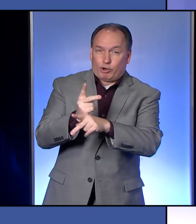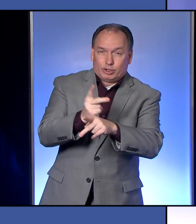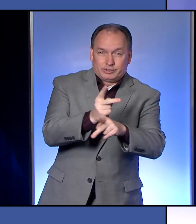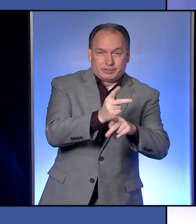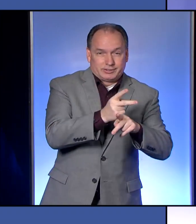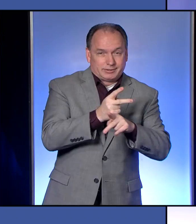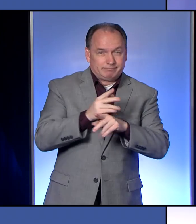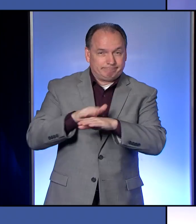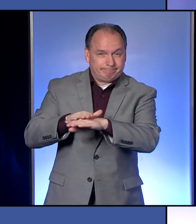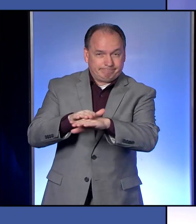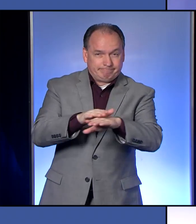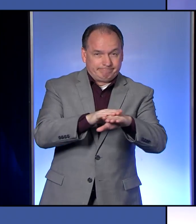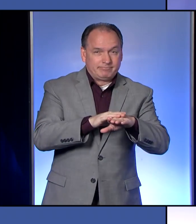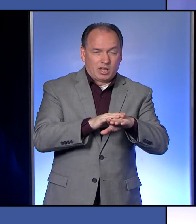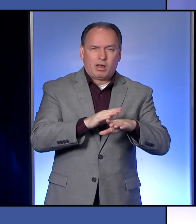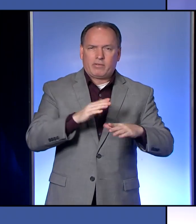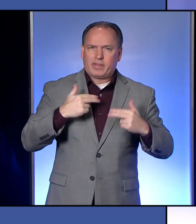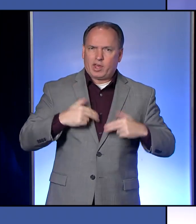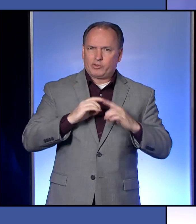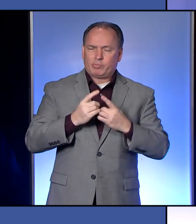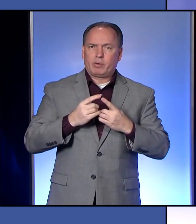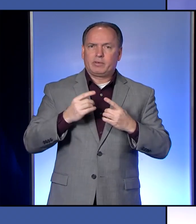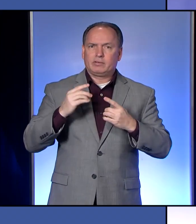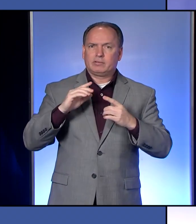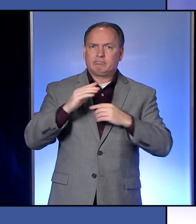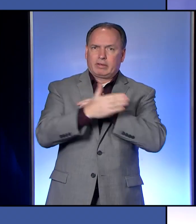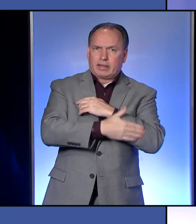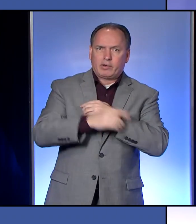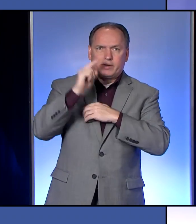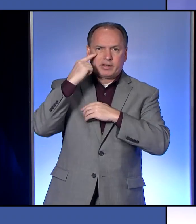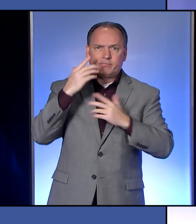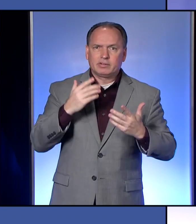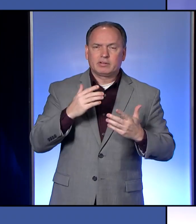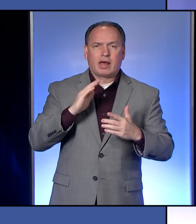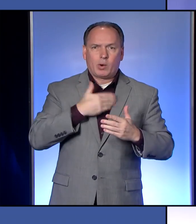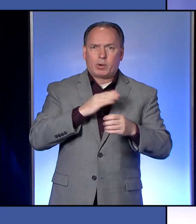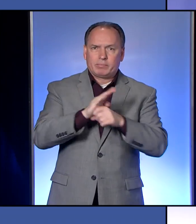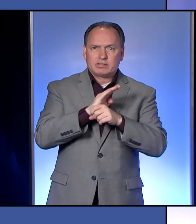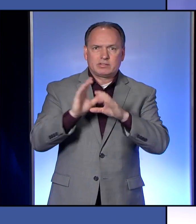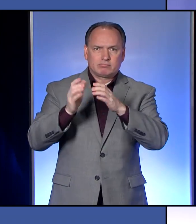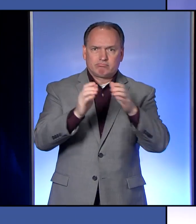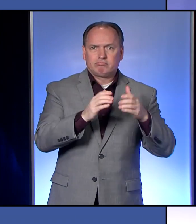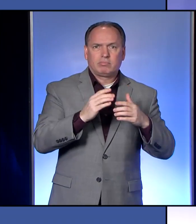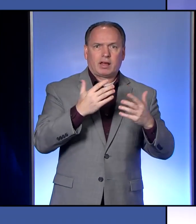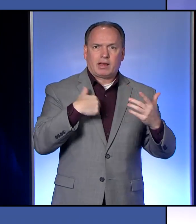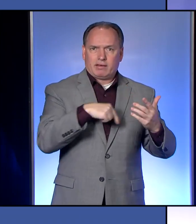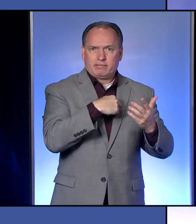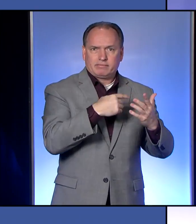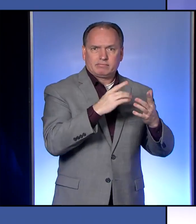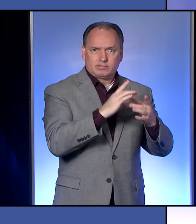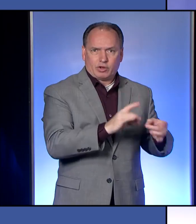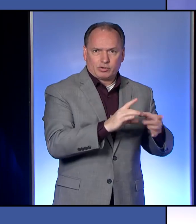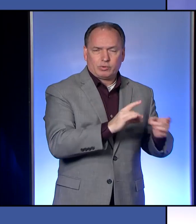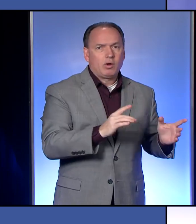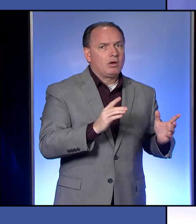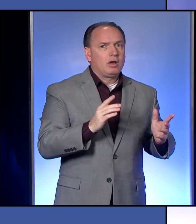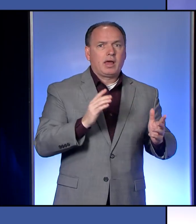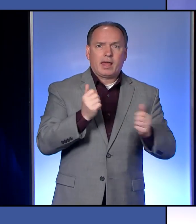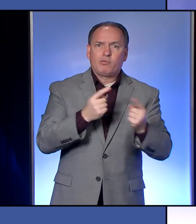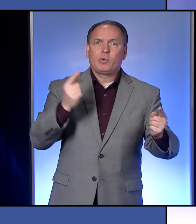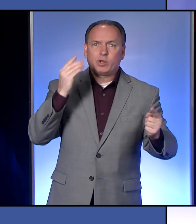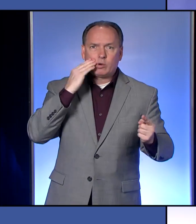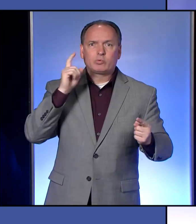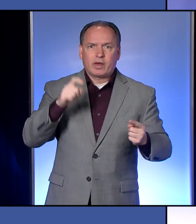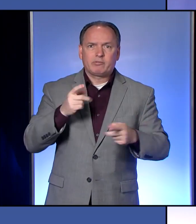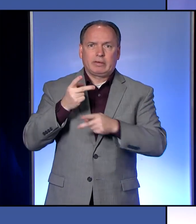meaning we in the health department and county government, even our business sector that I've talked to, everyone knows that we have to be very cautious